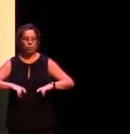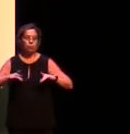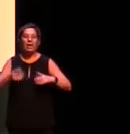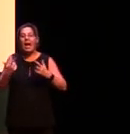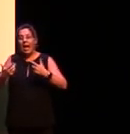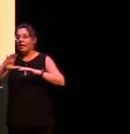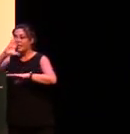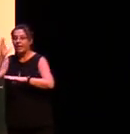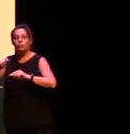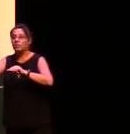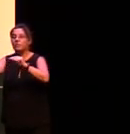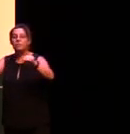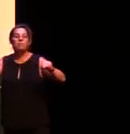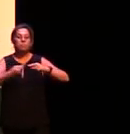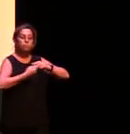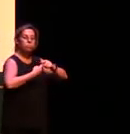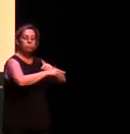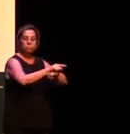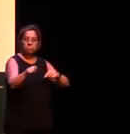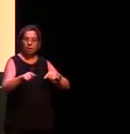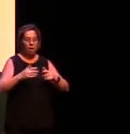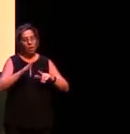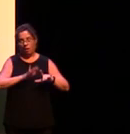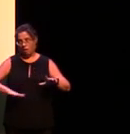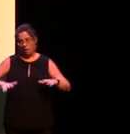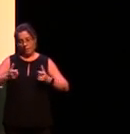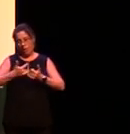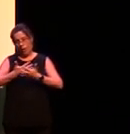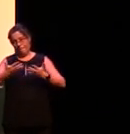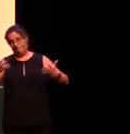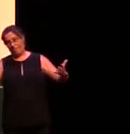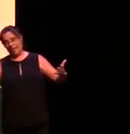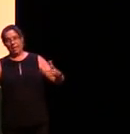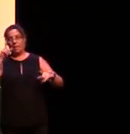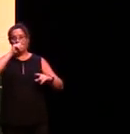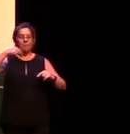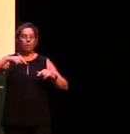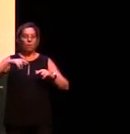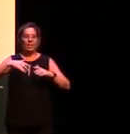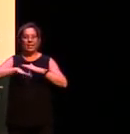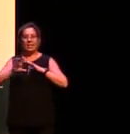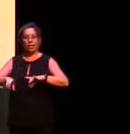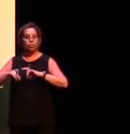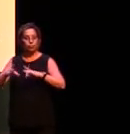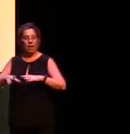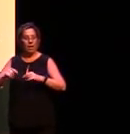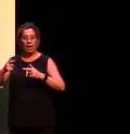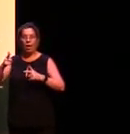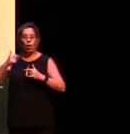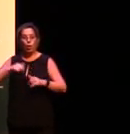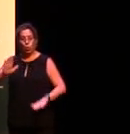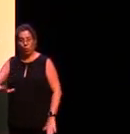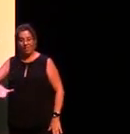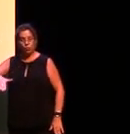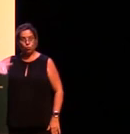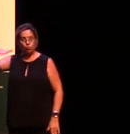us. There are still whole parts of Australia where, if you are growing up speaking your mother tongue and